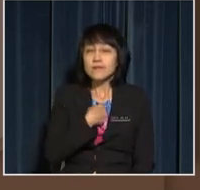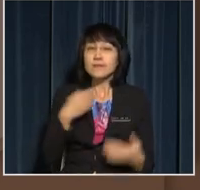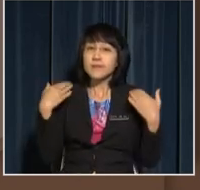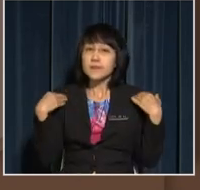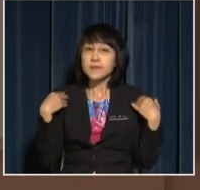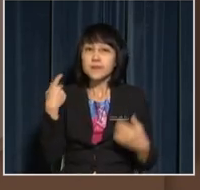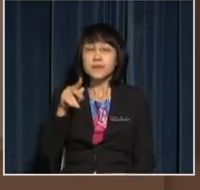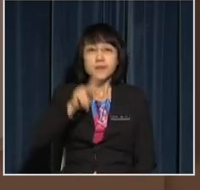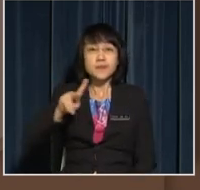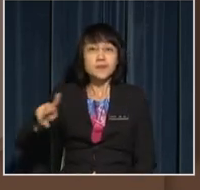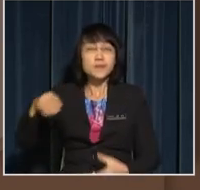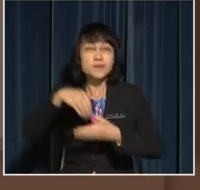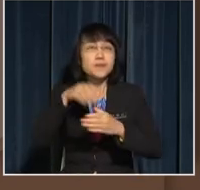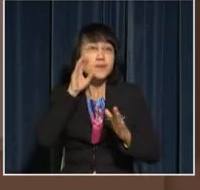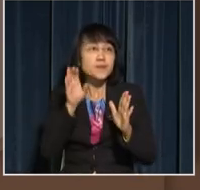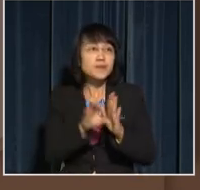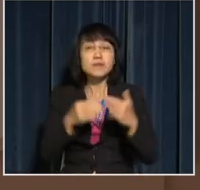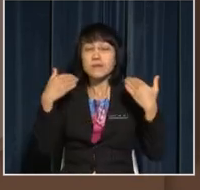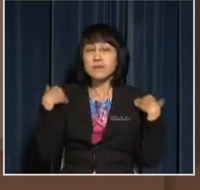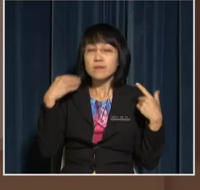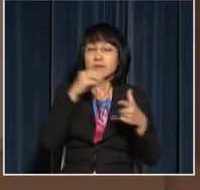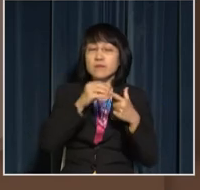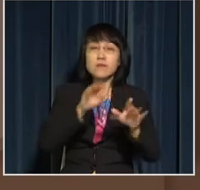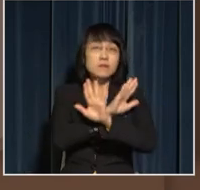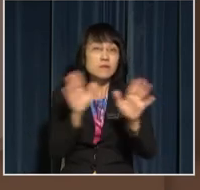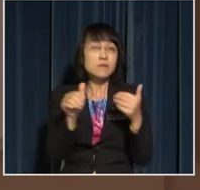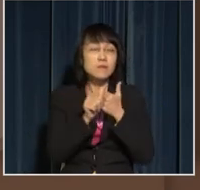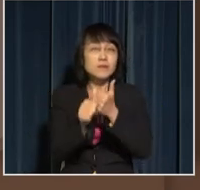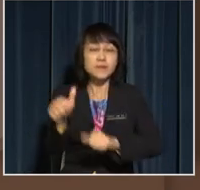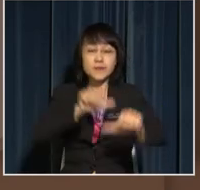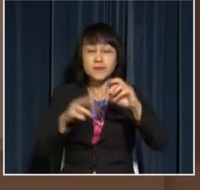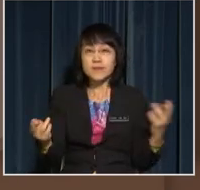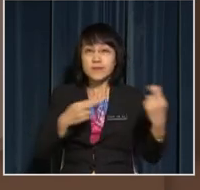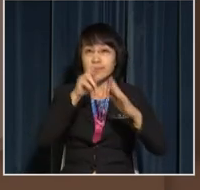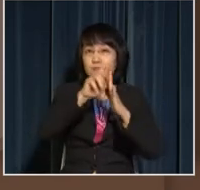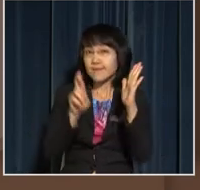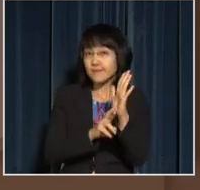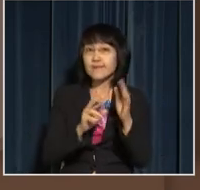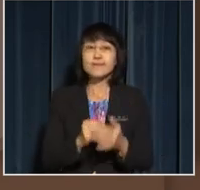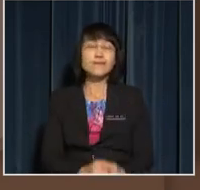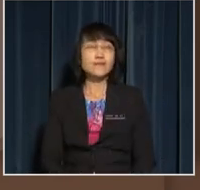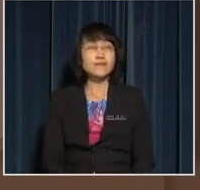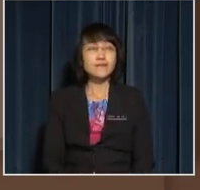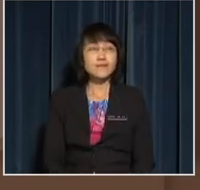whether the pupils in the picture are obeying the Science Room Rules or not